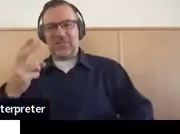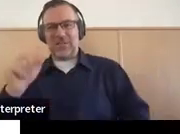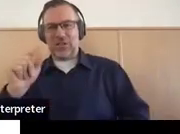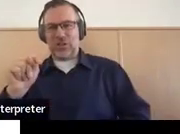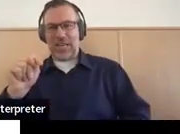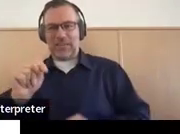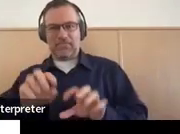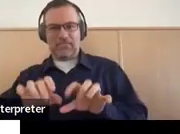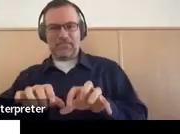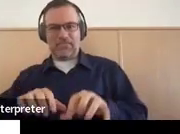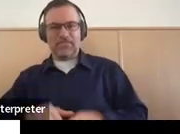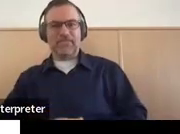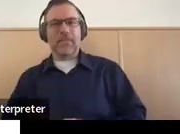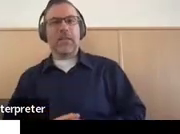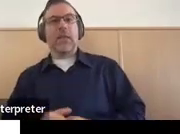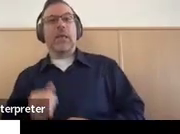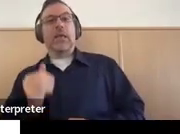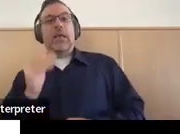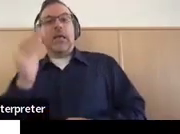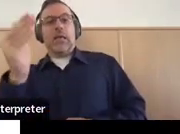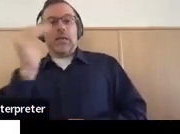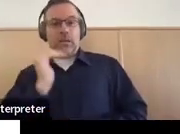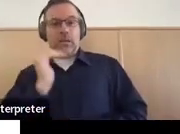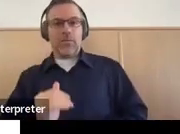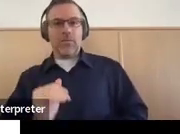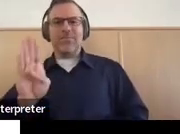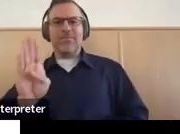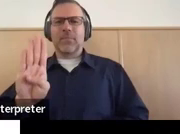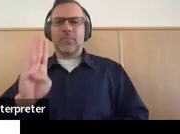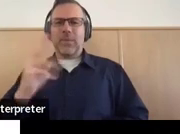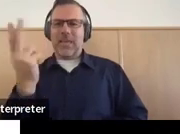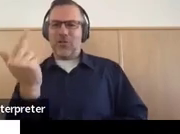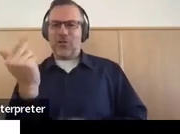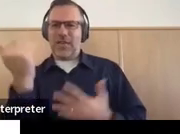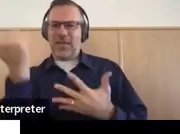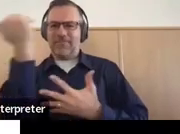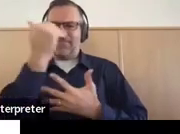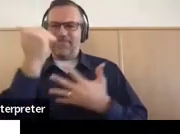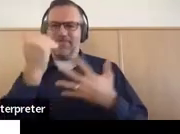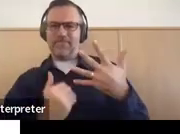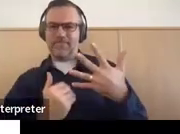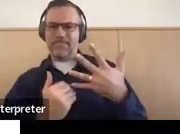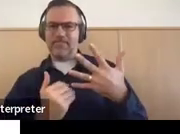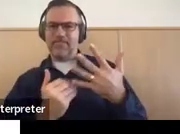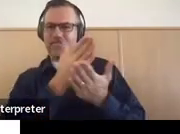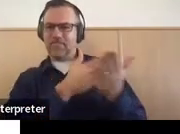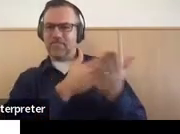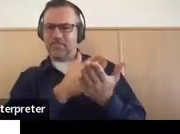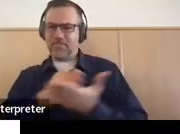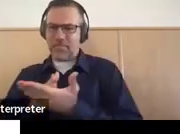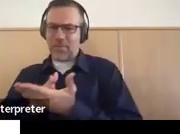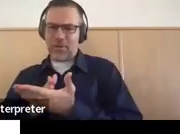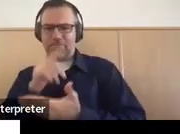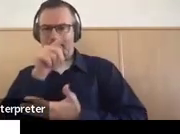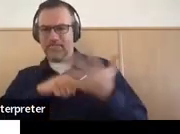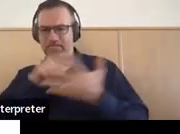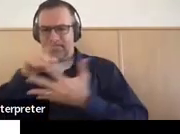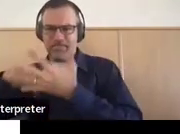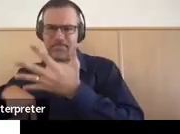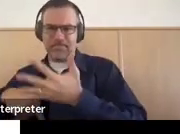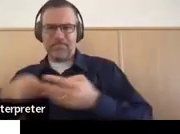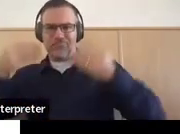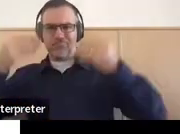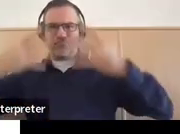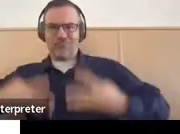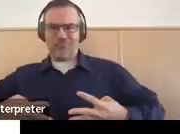Okay, so these are the components of the B13 indicator. The issue with this indicator that